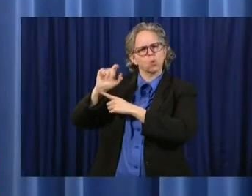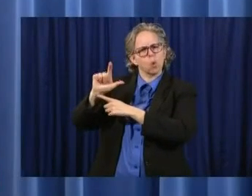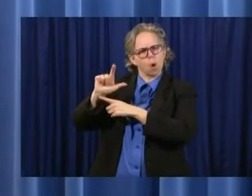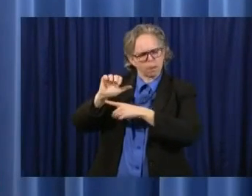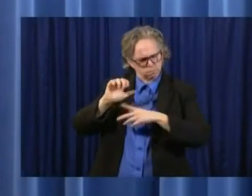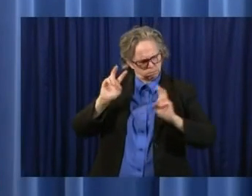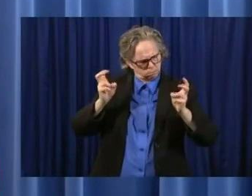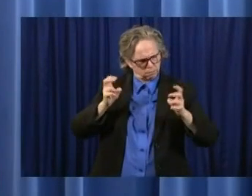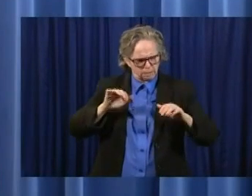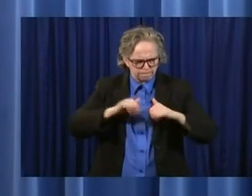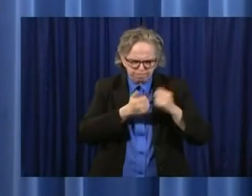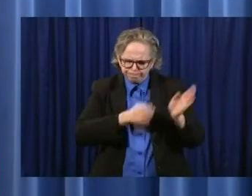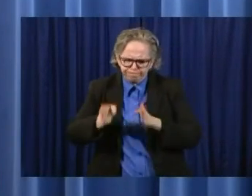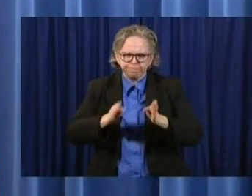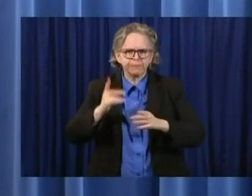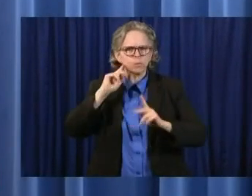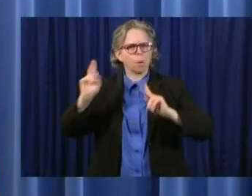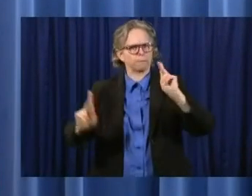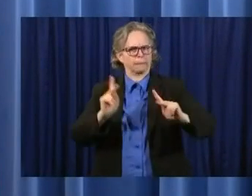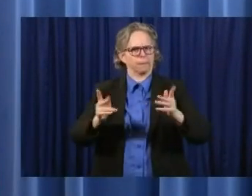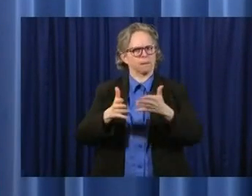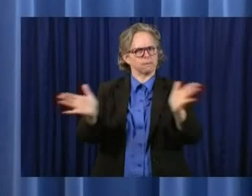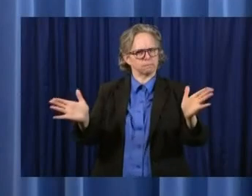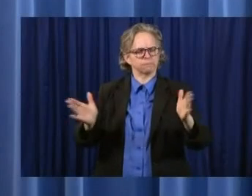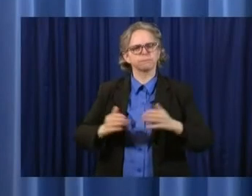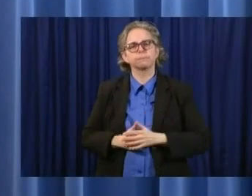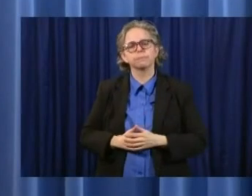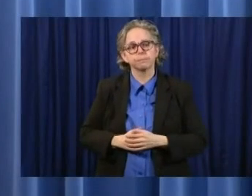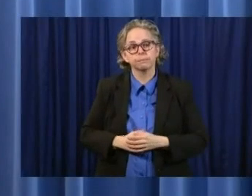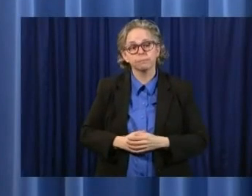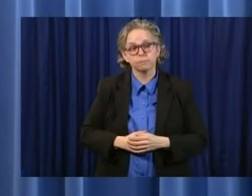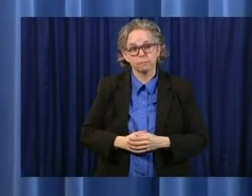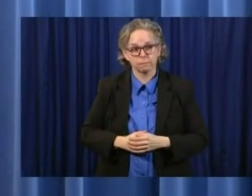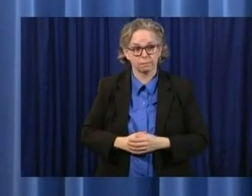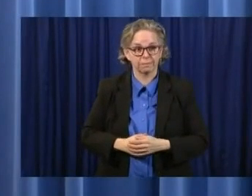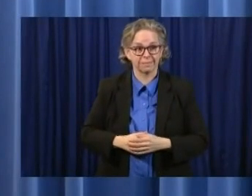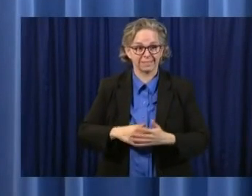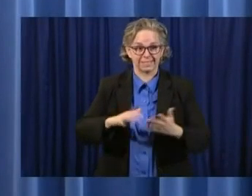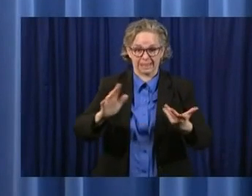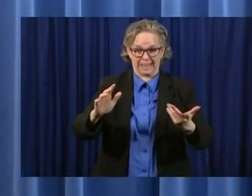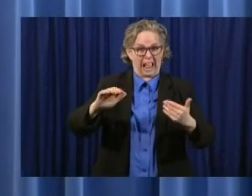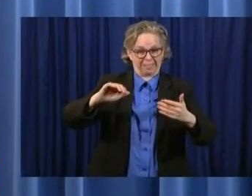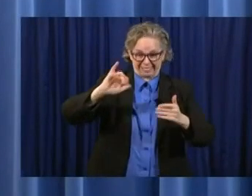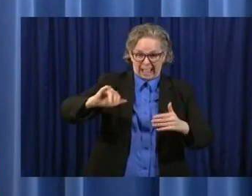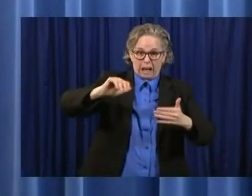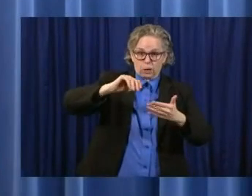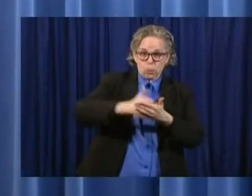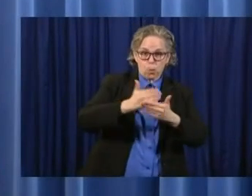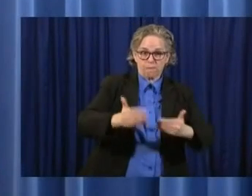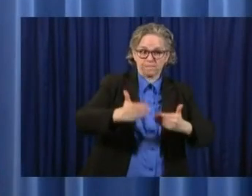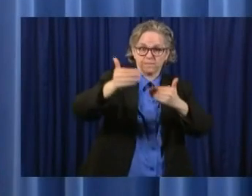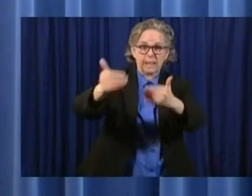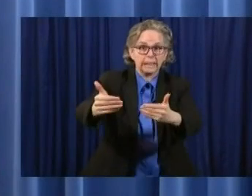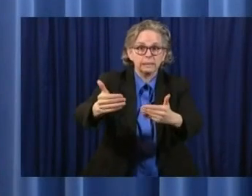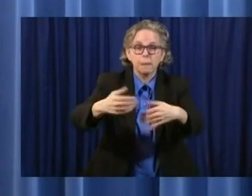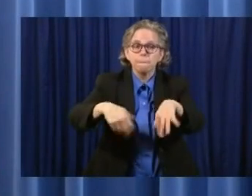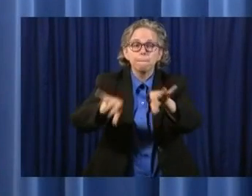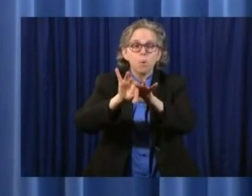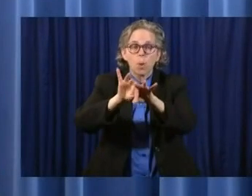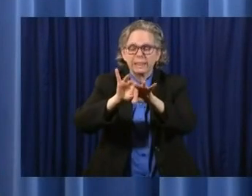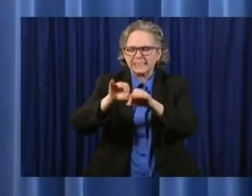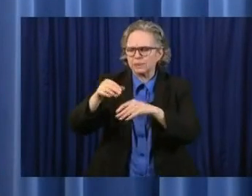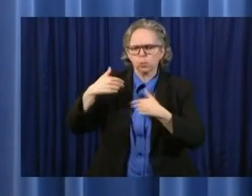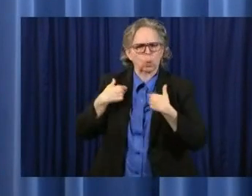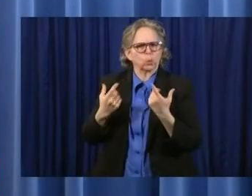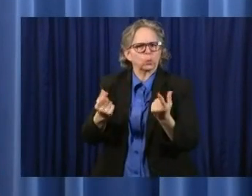you know, the emphasis is on how. And making sure that as we go back, we do it